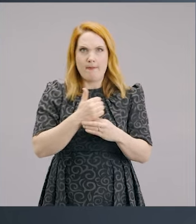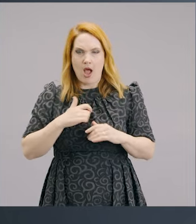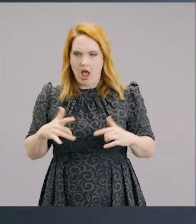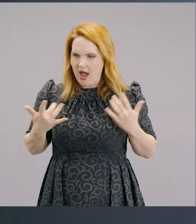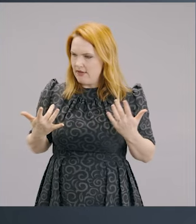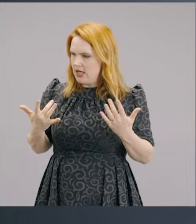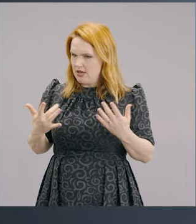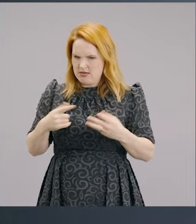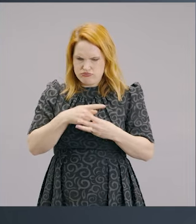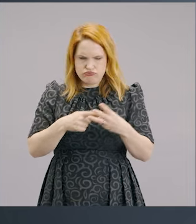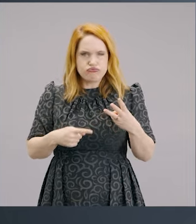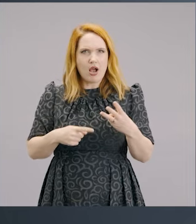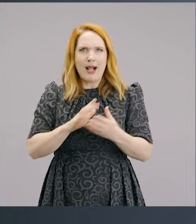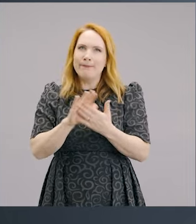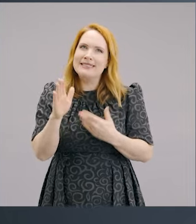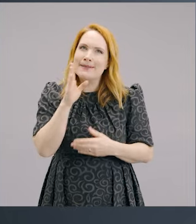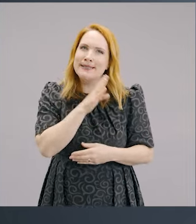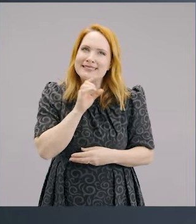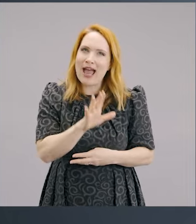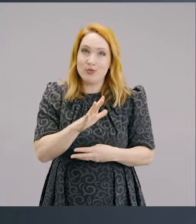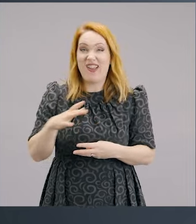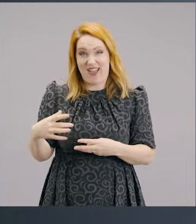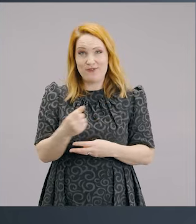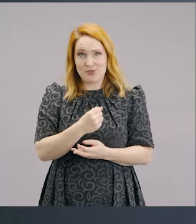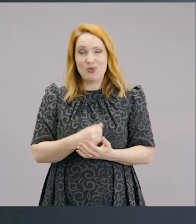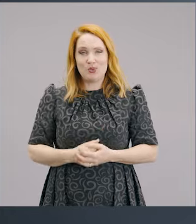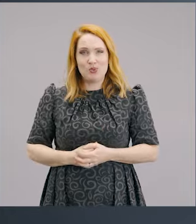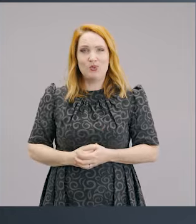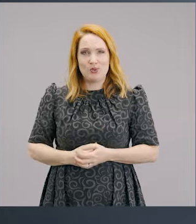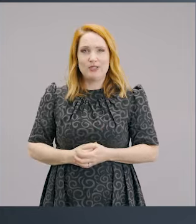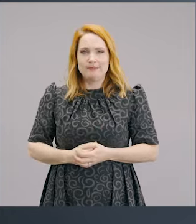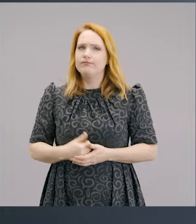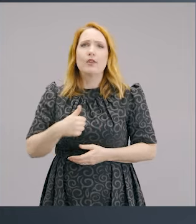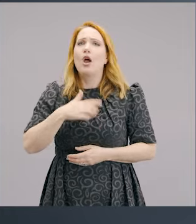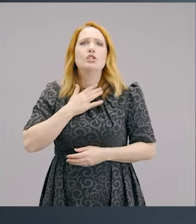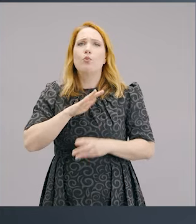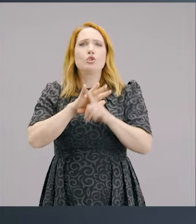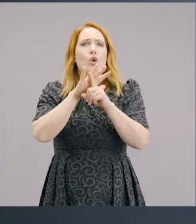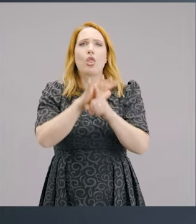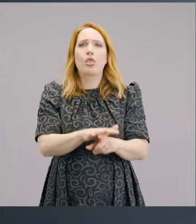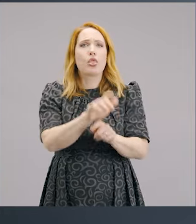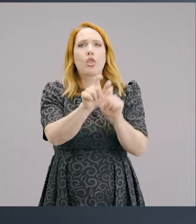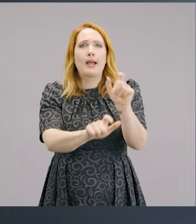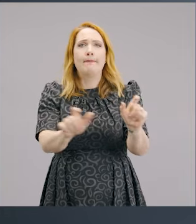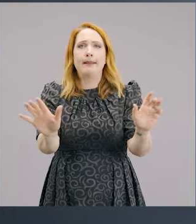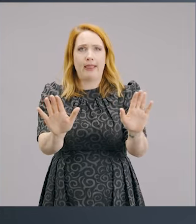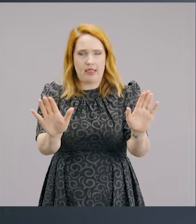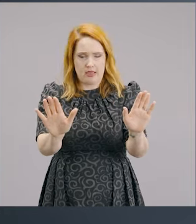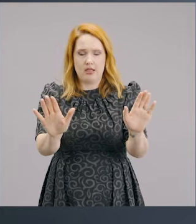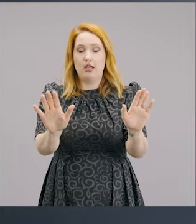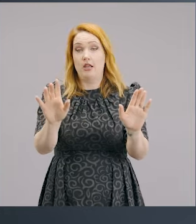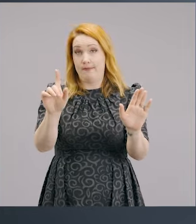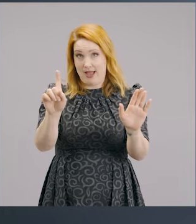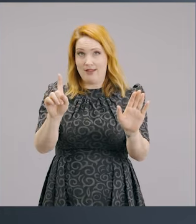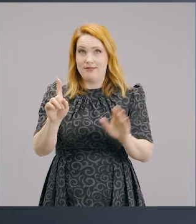Will that mess up my, you know, all those things are sacrifices. Do you know an interesting thing? And I don't say this to put any condemnation on anybody